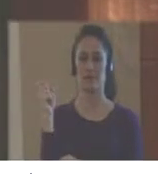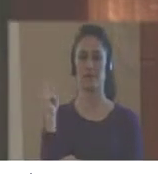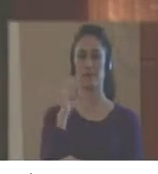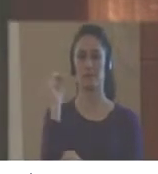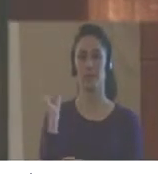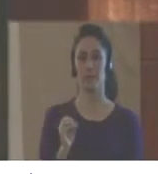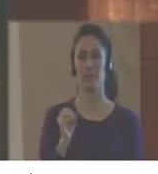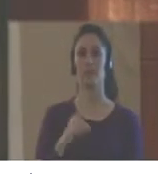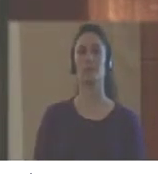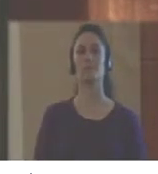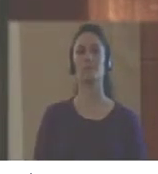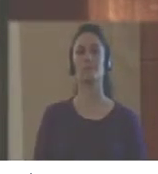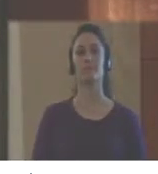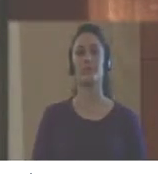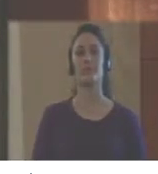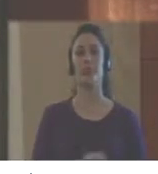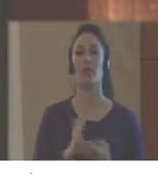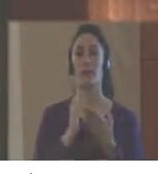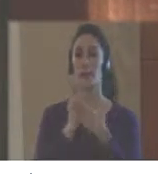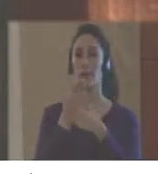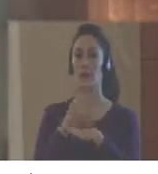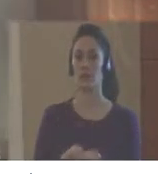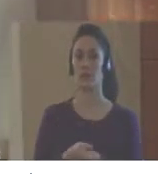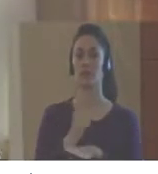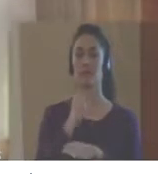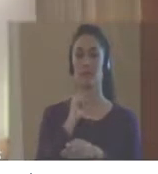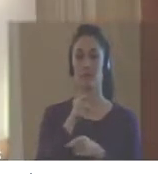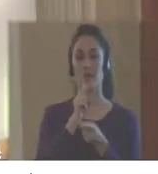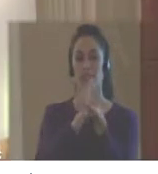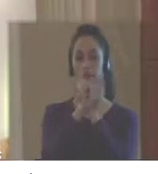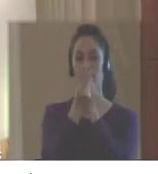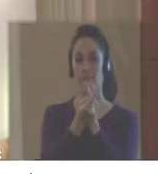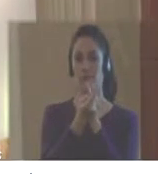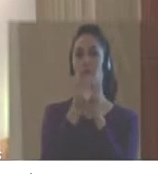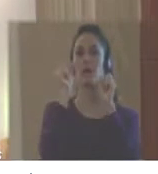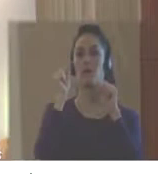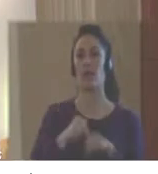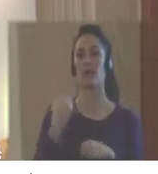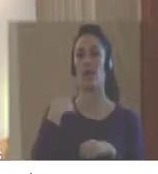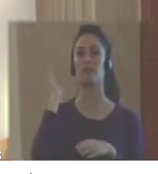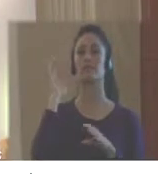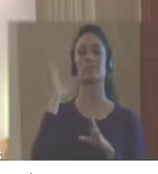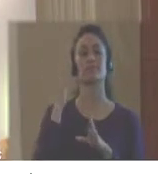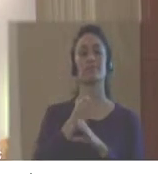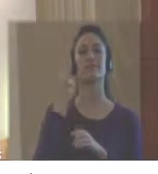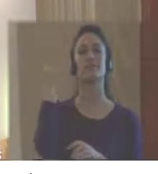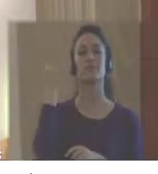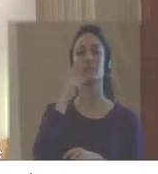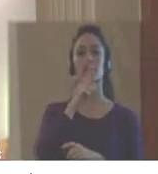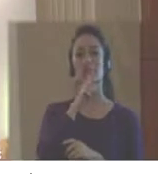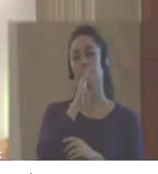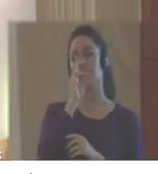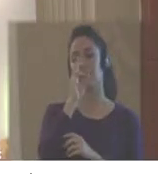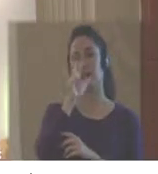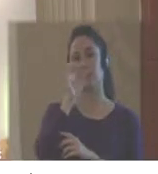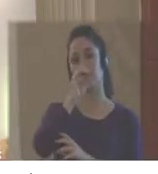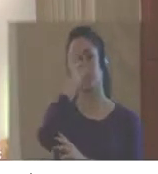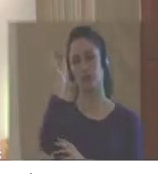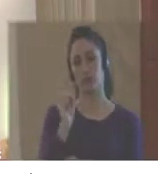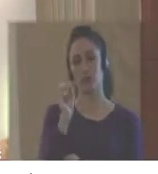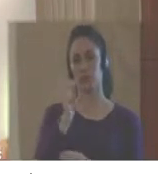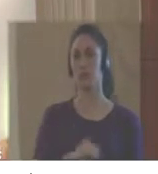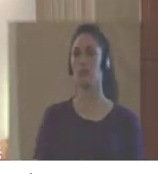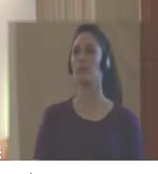in compliance with these indicators, and after this measurement and after this reform, it has reached 53 levels of